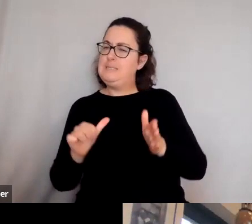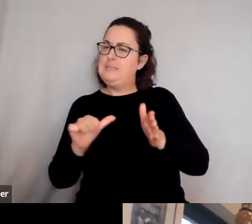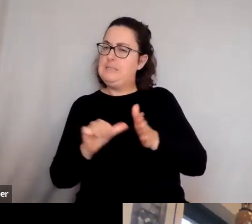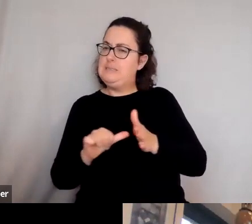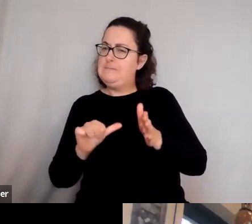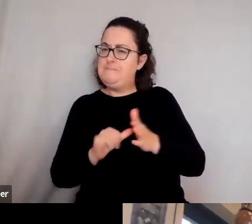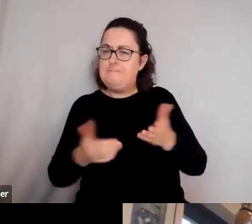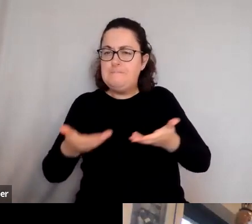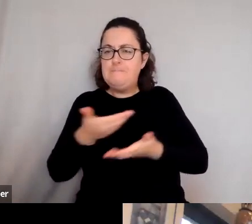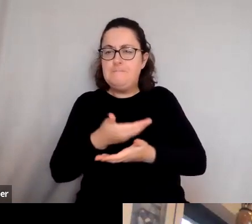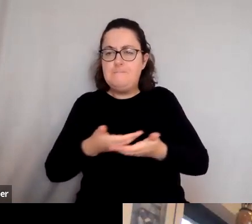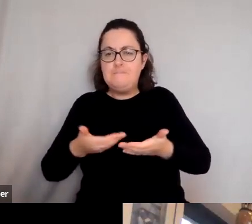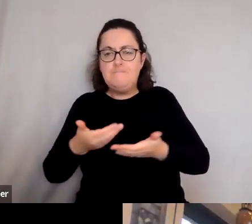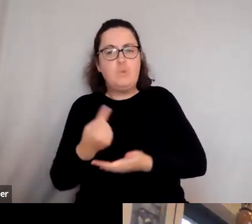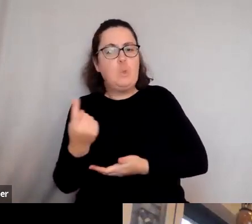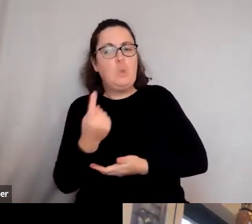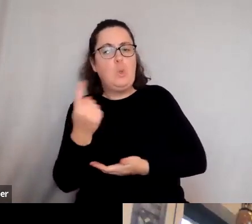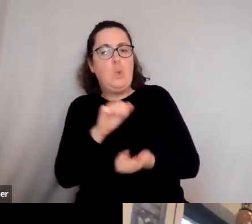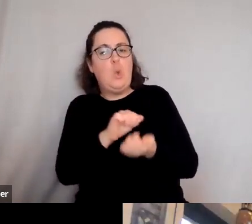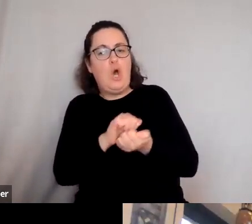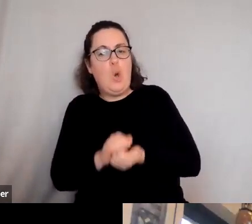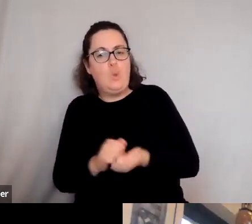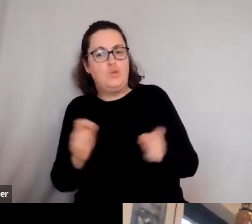about who owns what, and why.